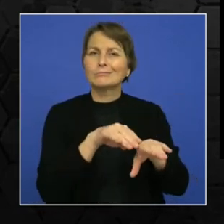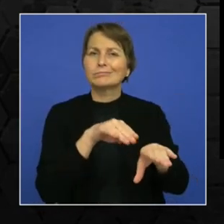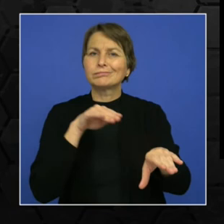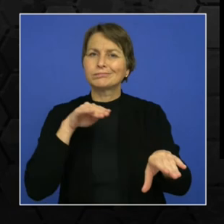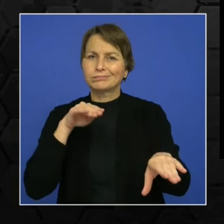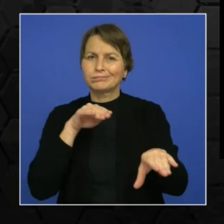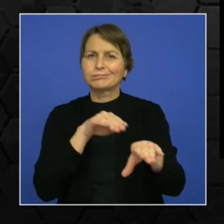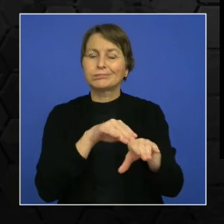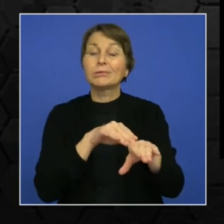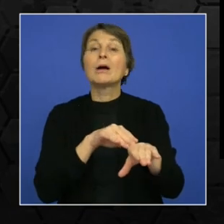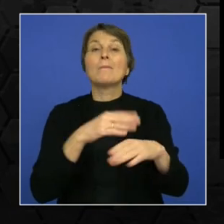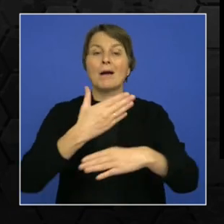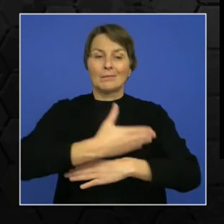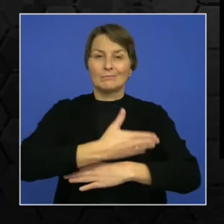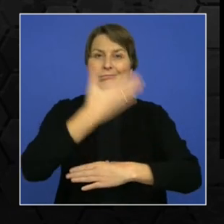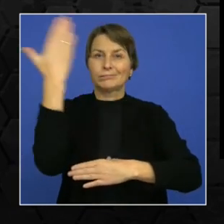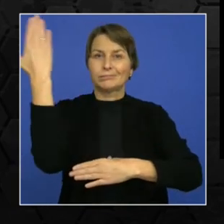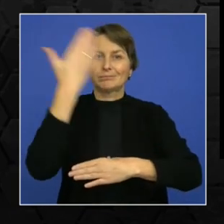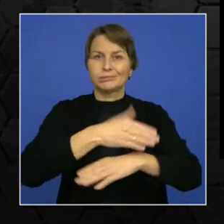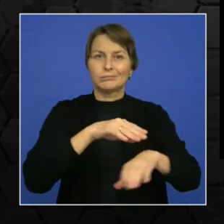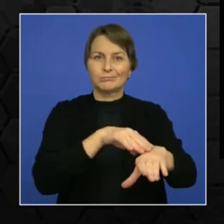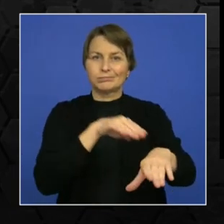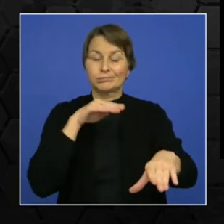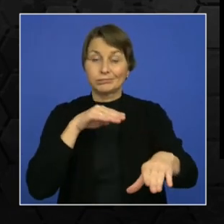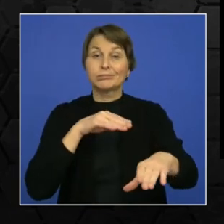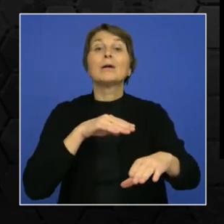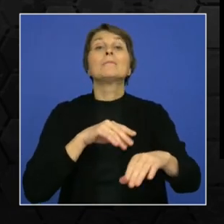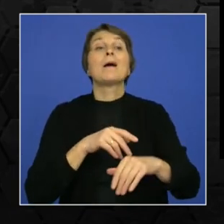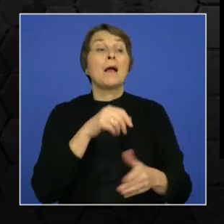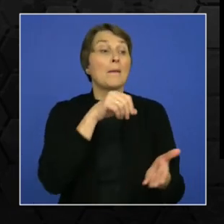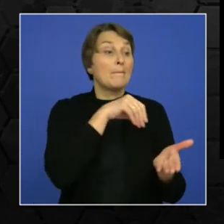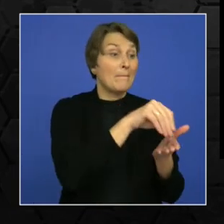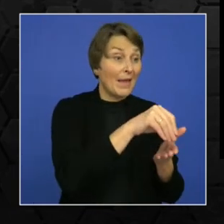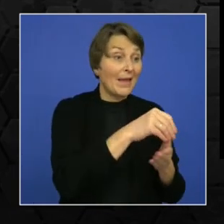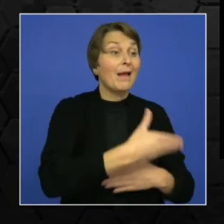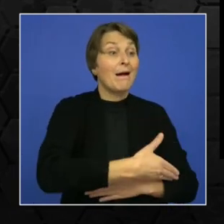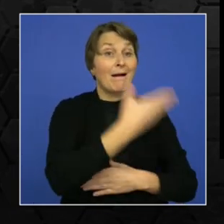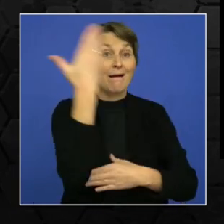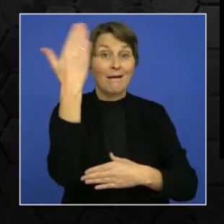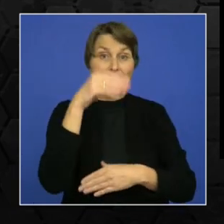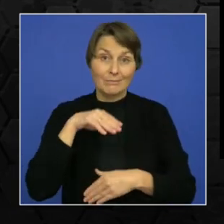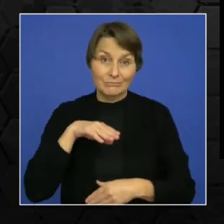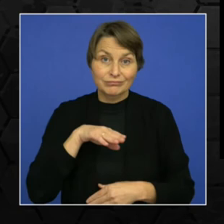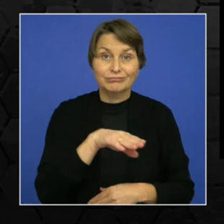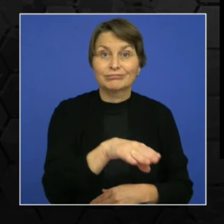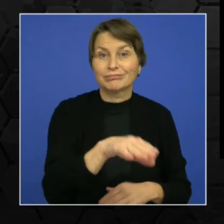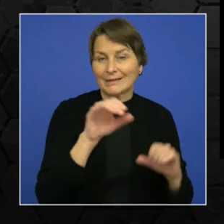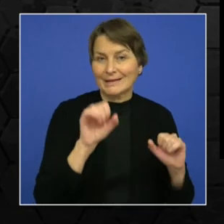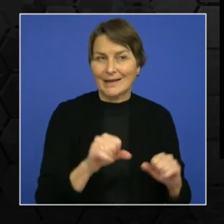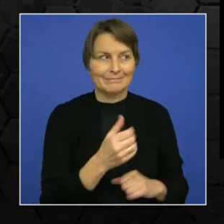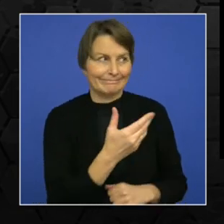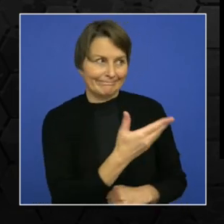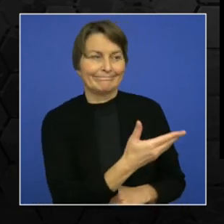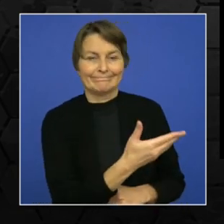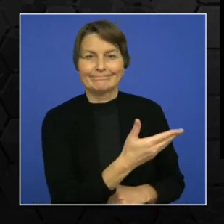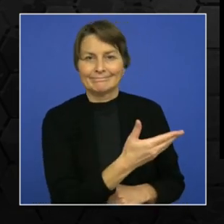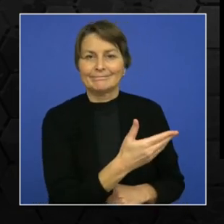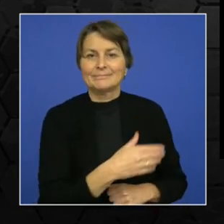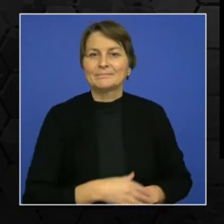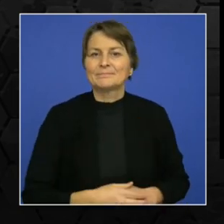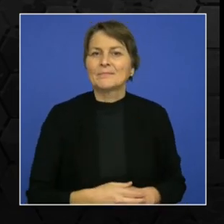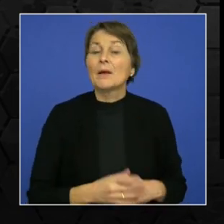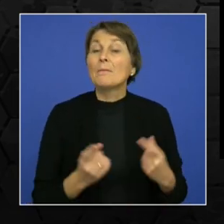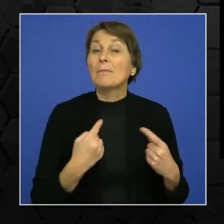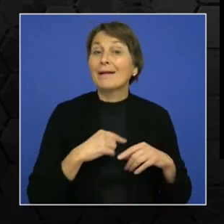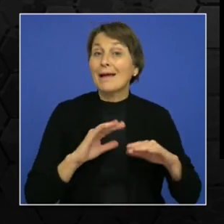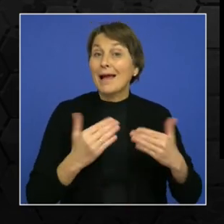just with public transportation, but definitely it does give a one up over private transportation in this case. So electronic toll collection basically the main